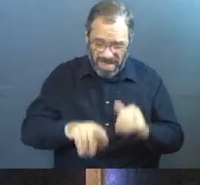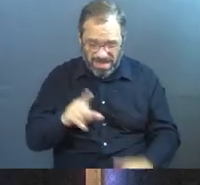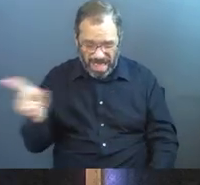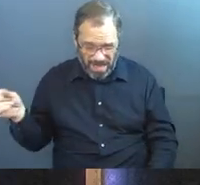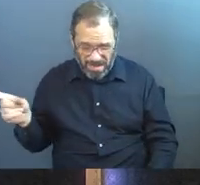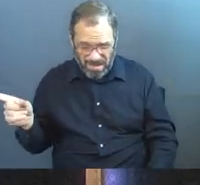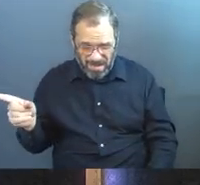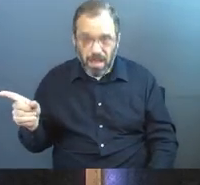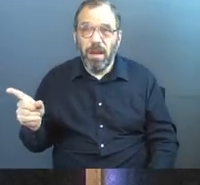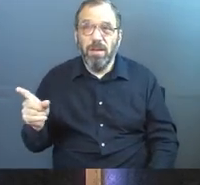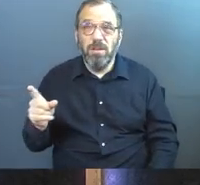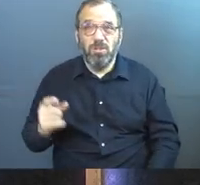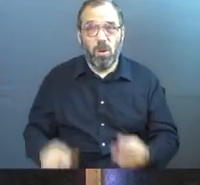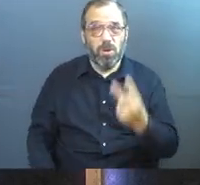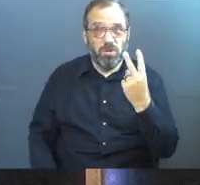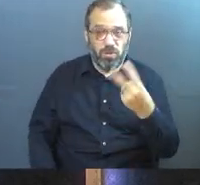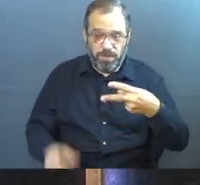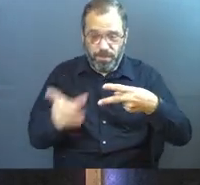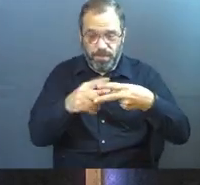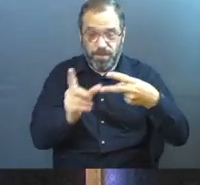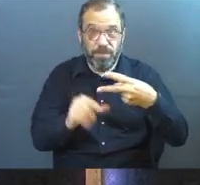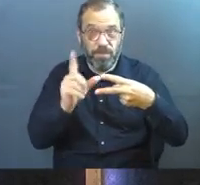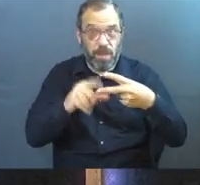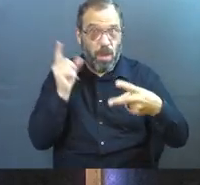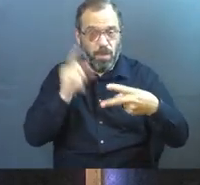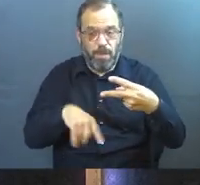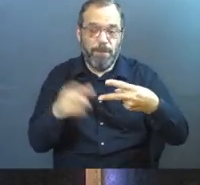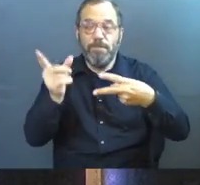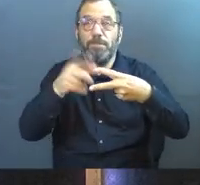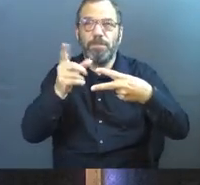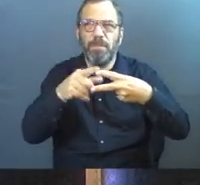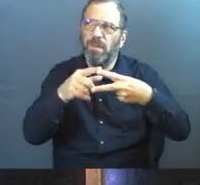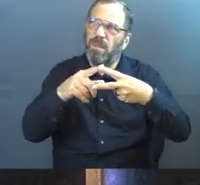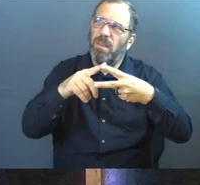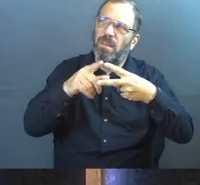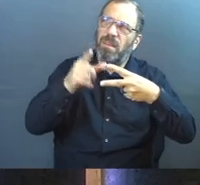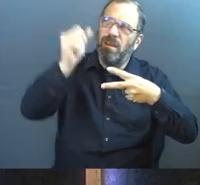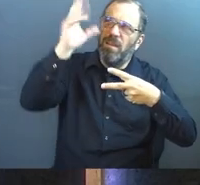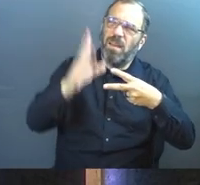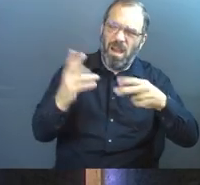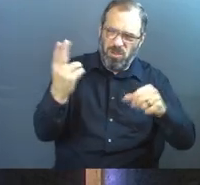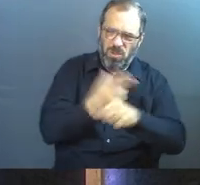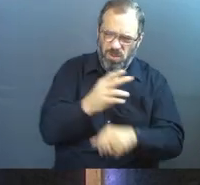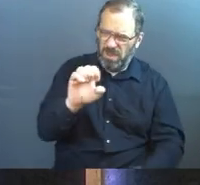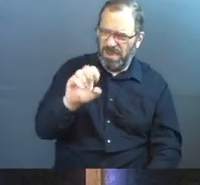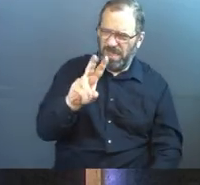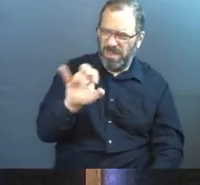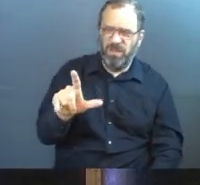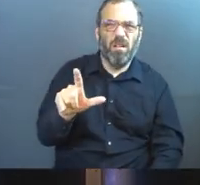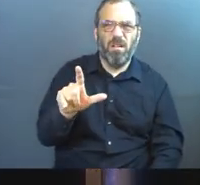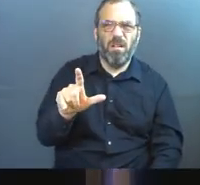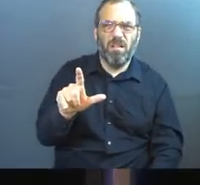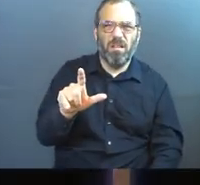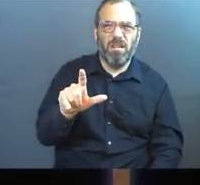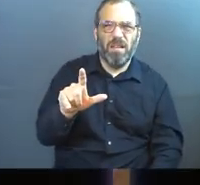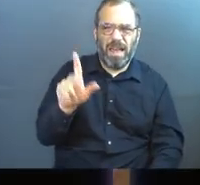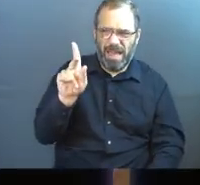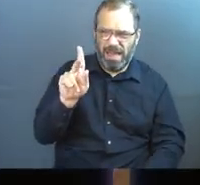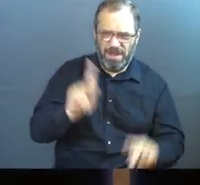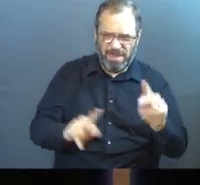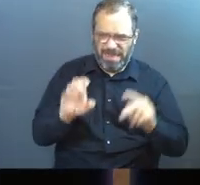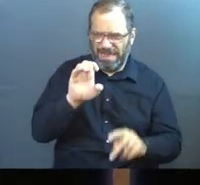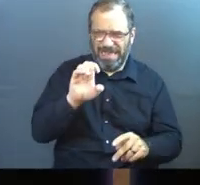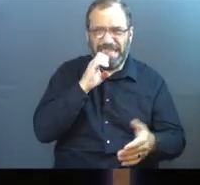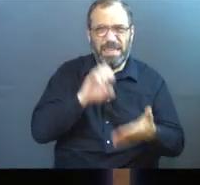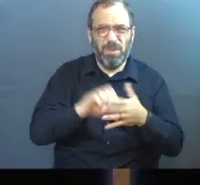they? So there's two big points here. First off, he says, how can God use evil and use evil people to